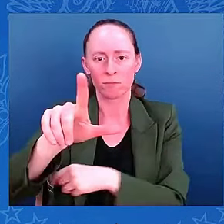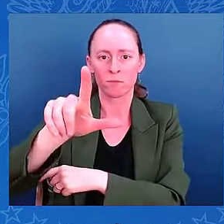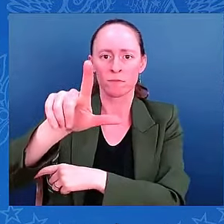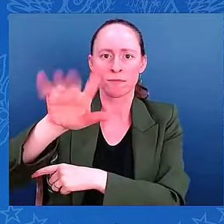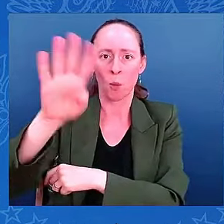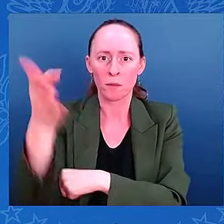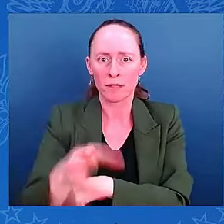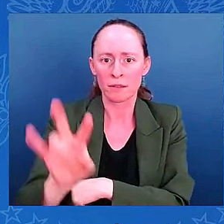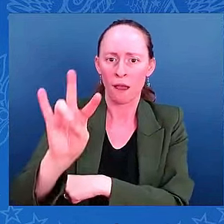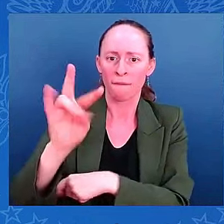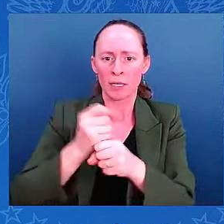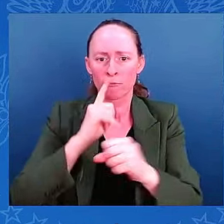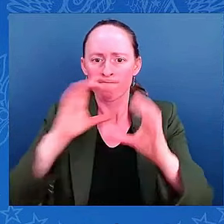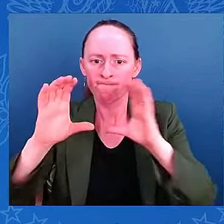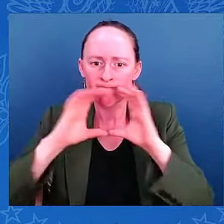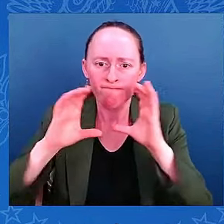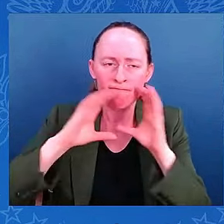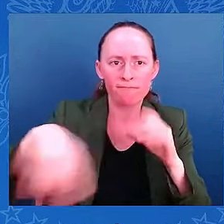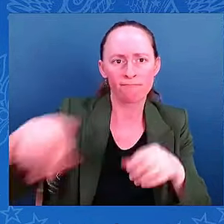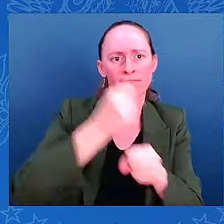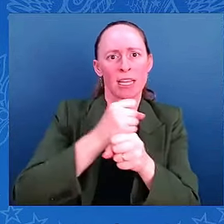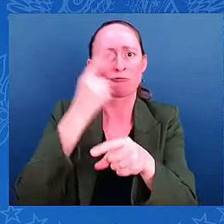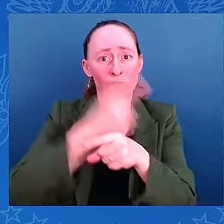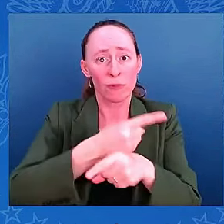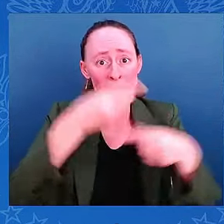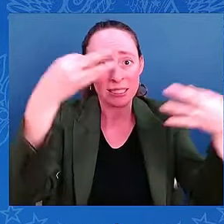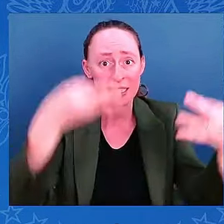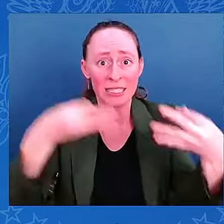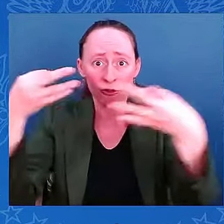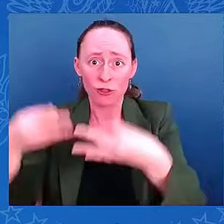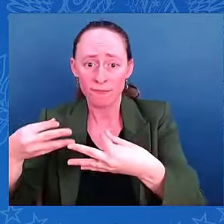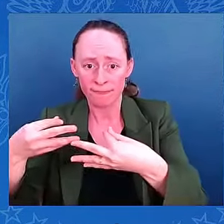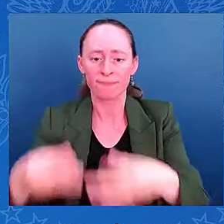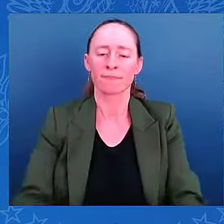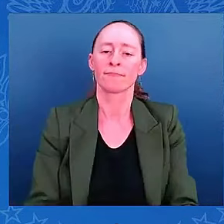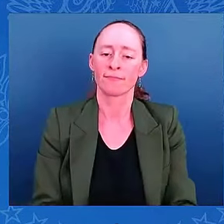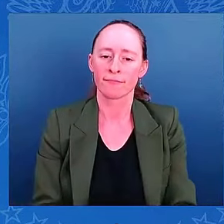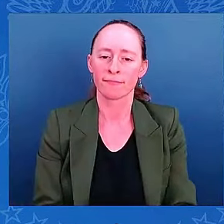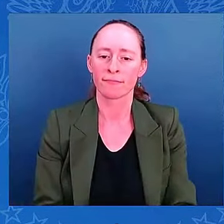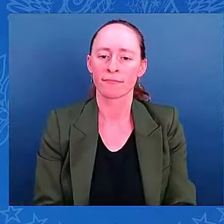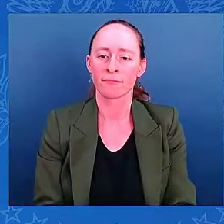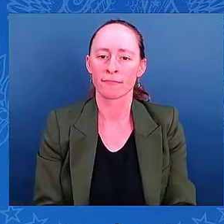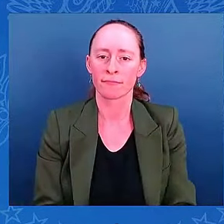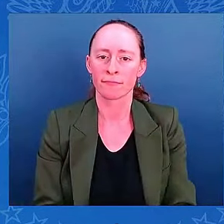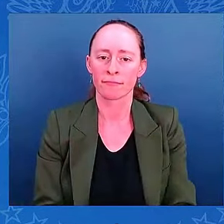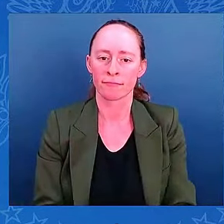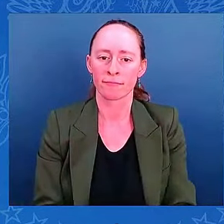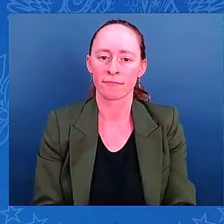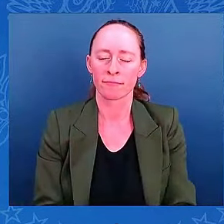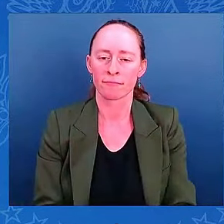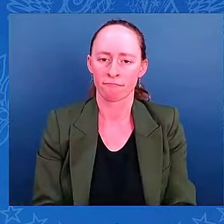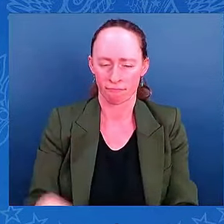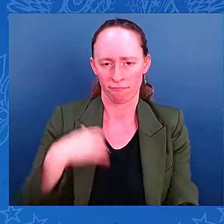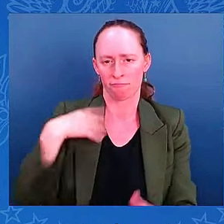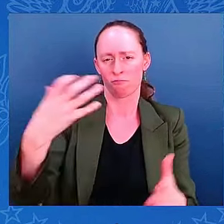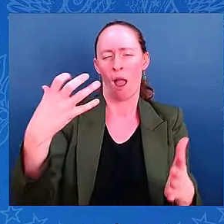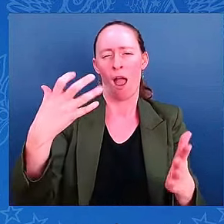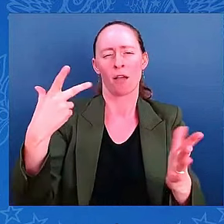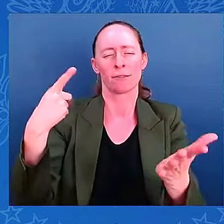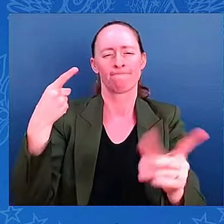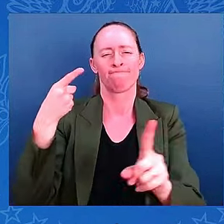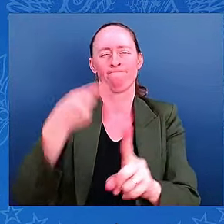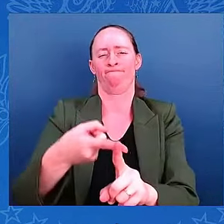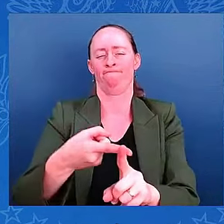Ken, I'd like to focus on one thing you said. I don't think most people would think it, but, you know, the idea that